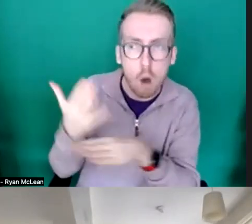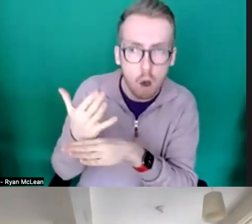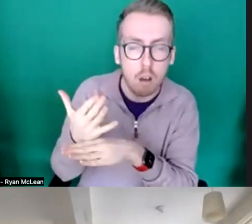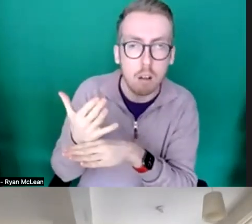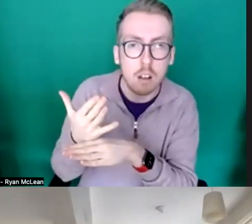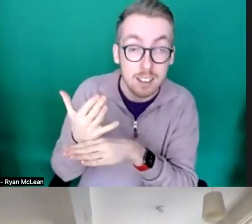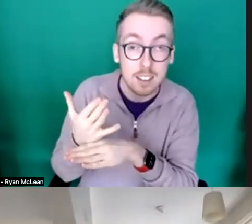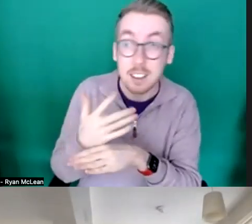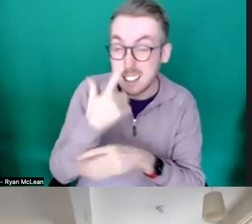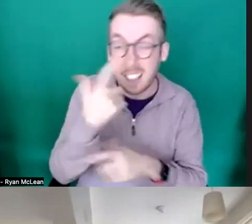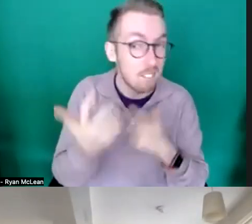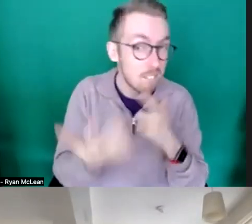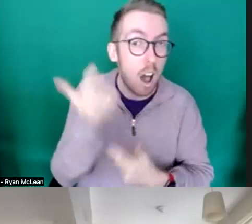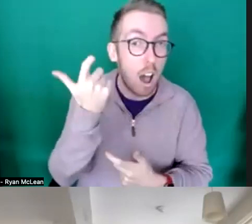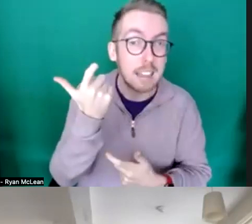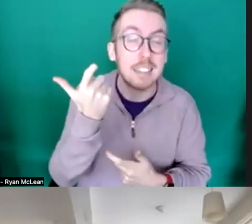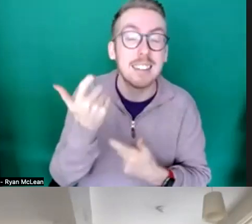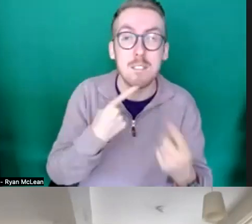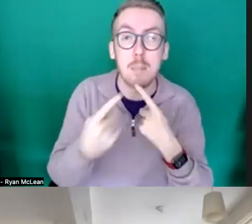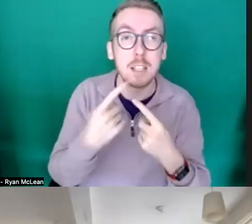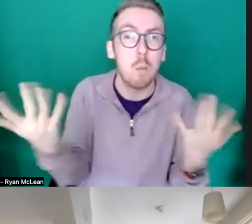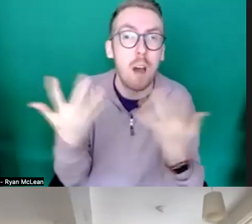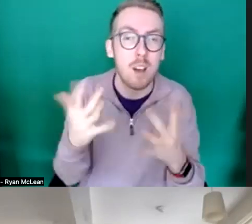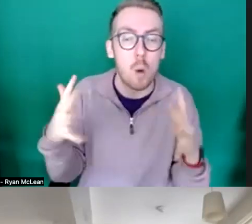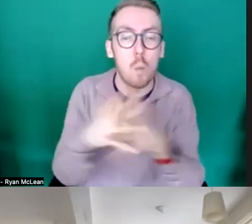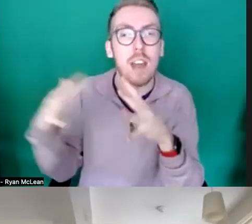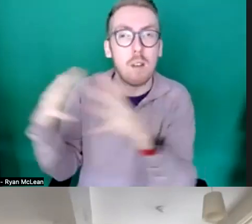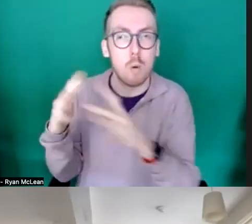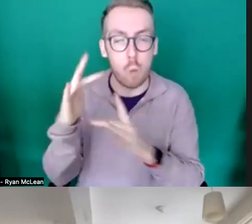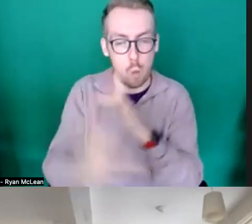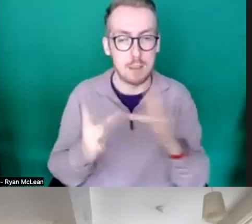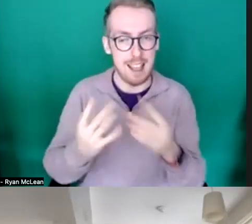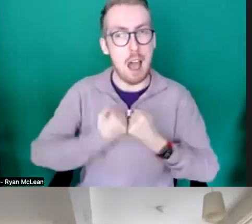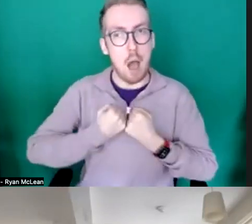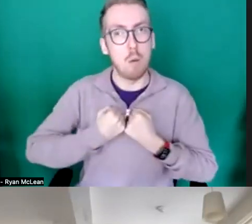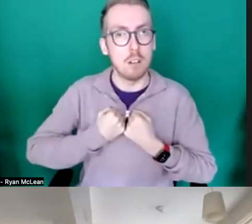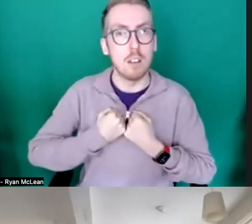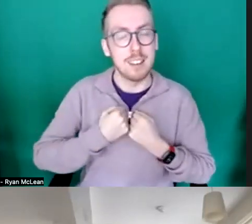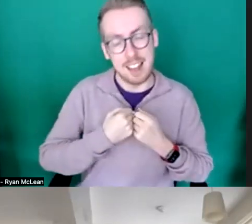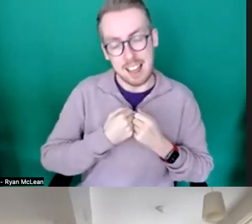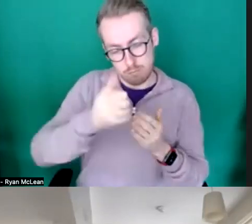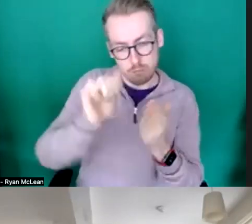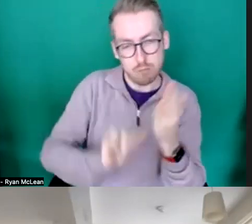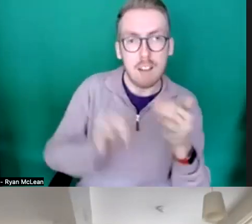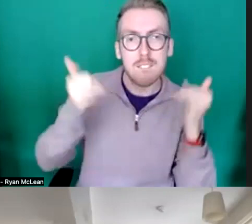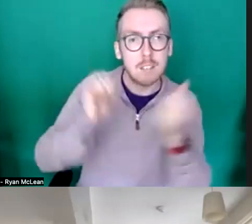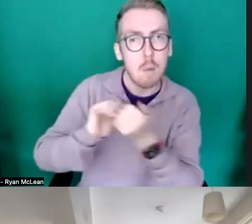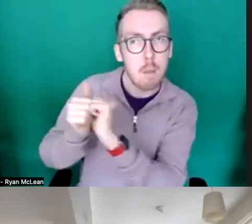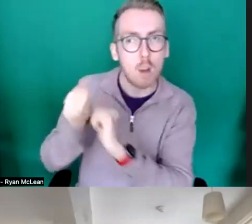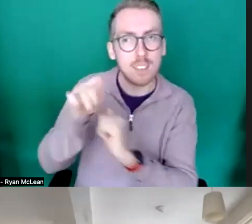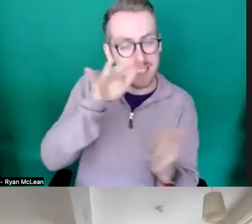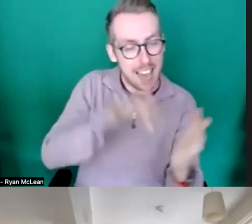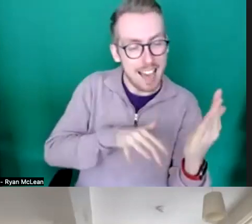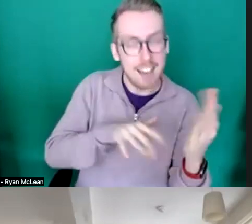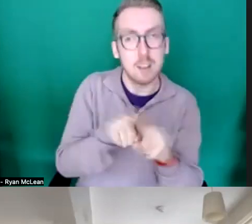able to find information about that on the without walls website and the list of all our festival partners is there and there should also be kind of various